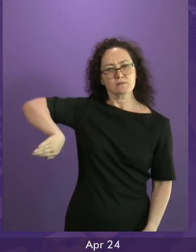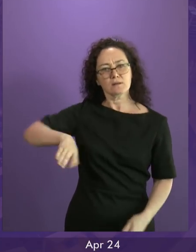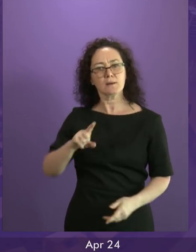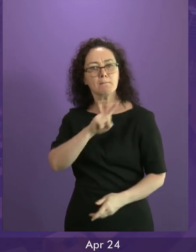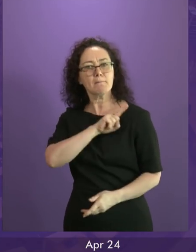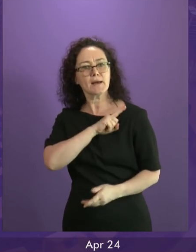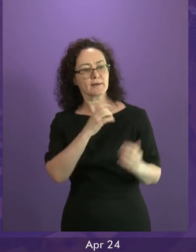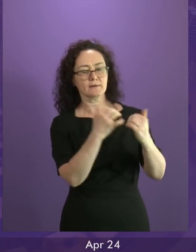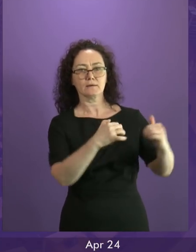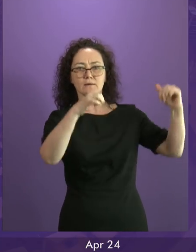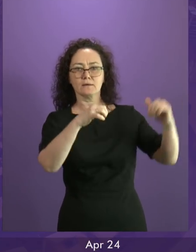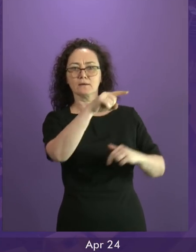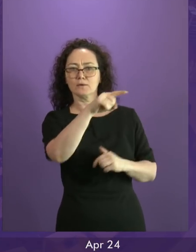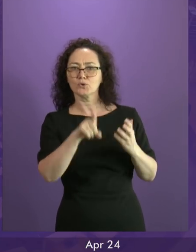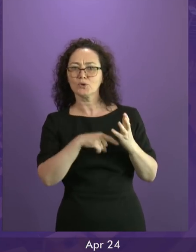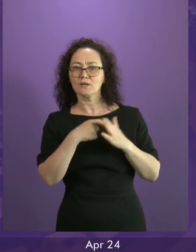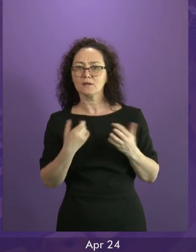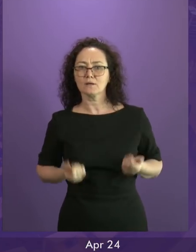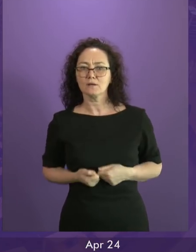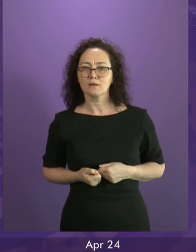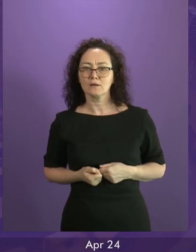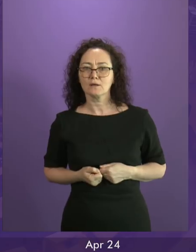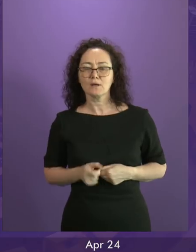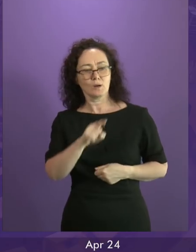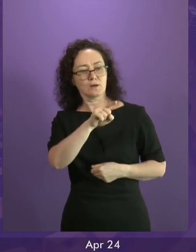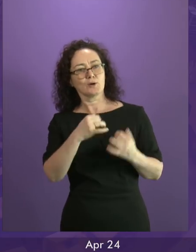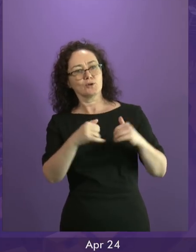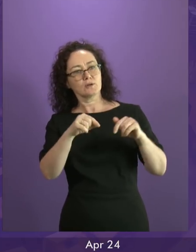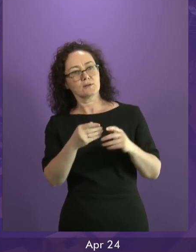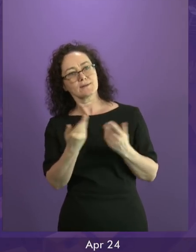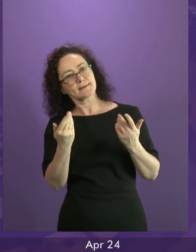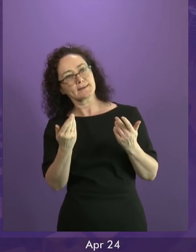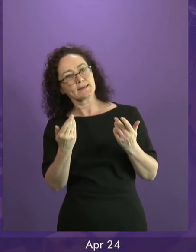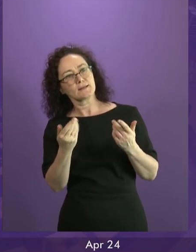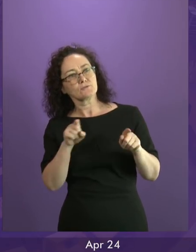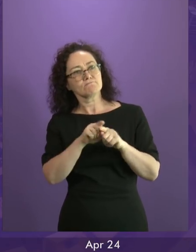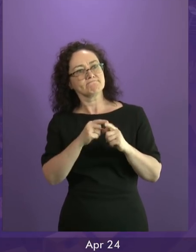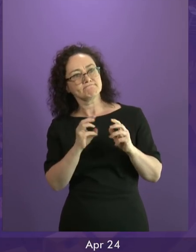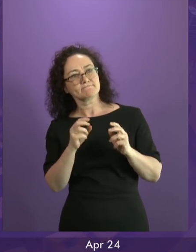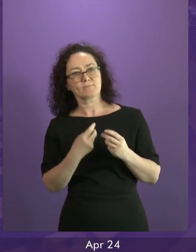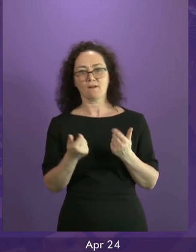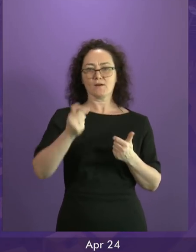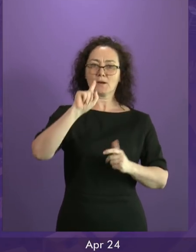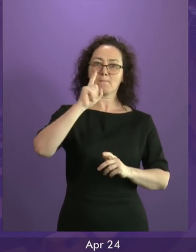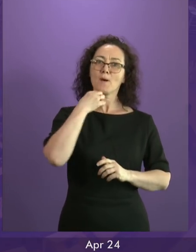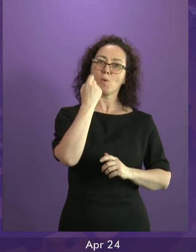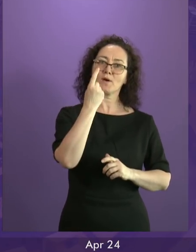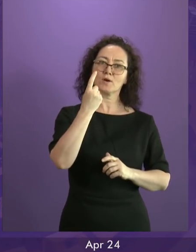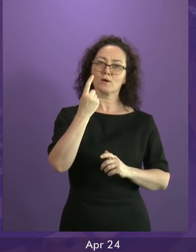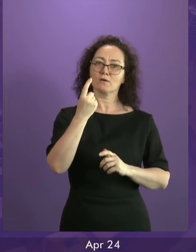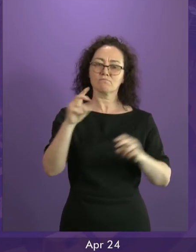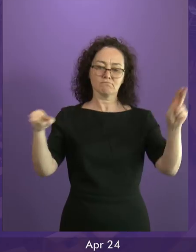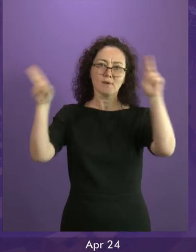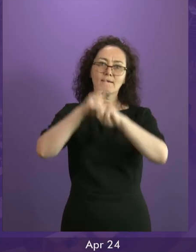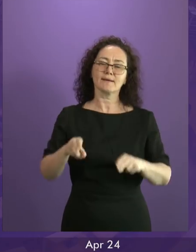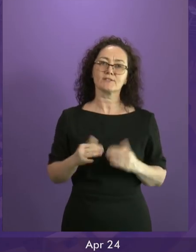itself increasingly sidelined on the international stage. Independence, by contrast, would allow us to protect our place in